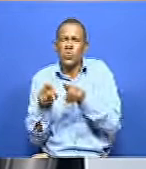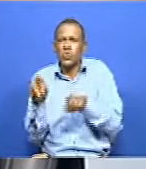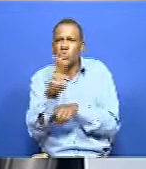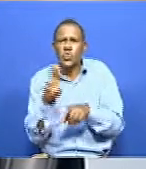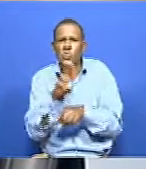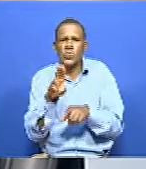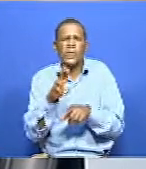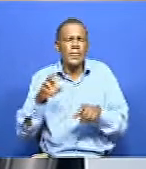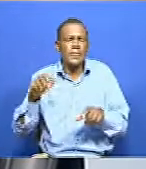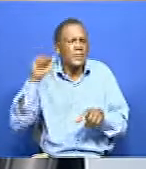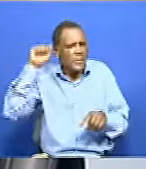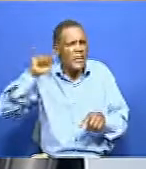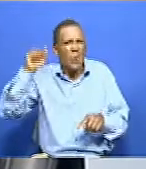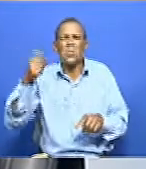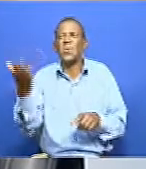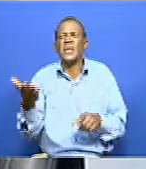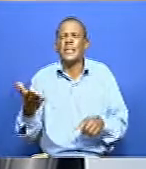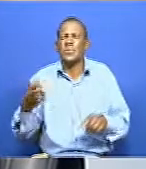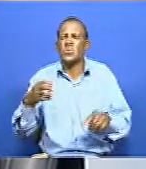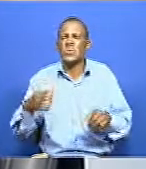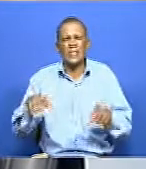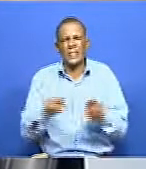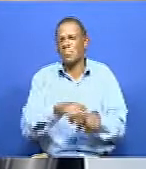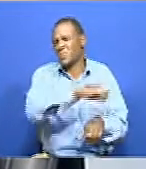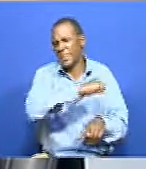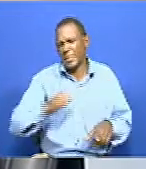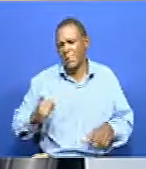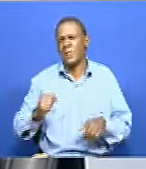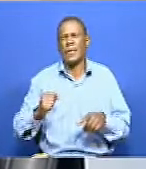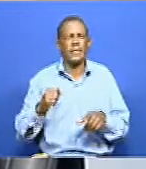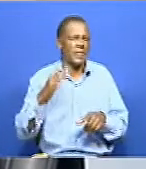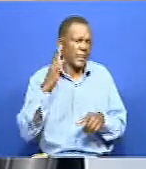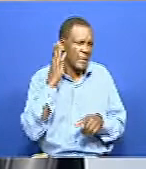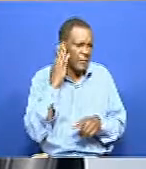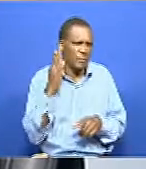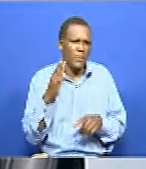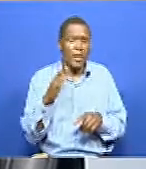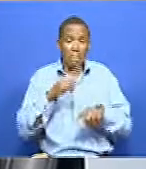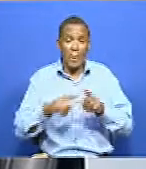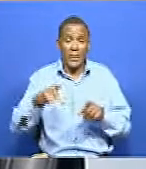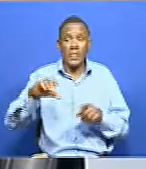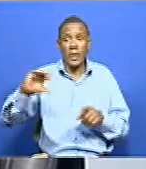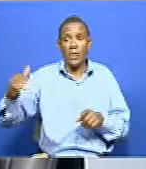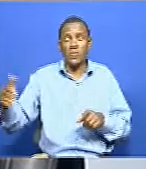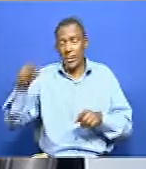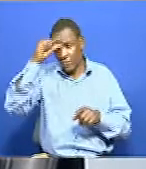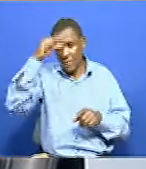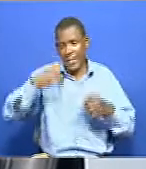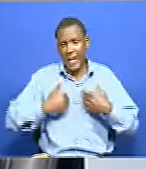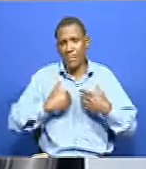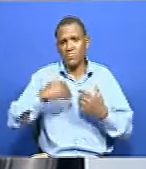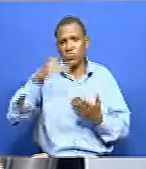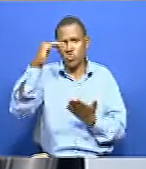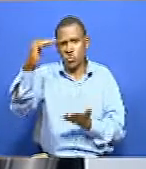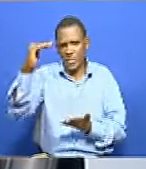discriminated the deaf person. But again, county government have got structures. They have ministries. Maybe